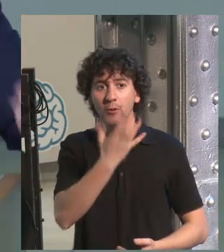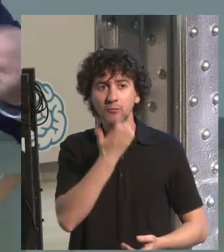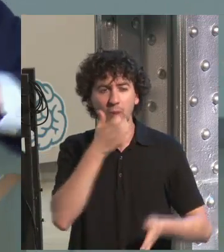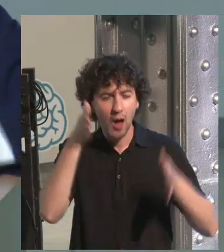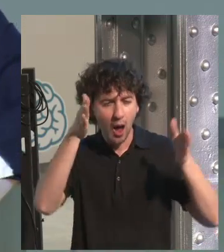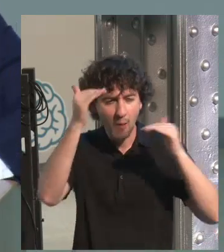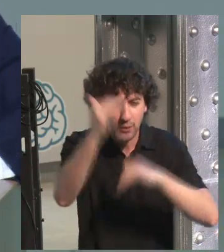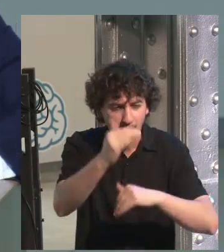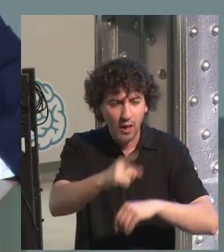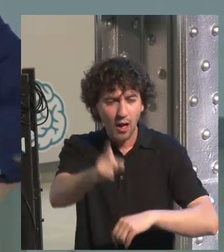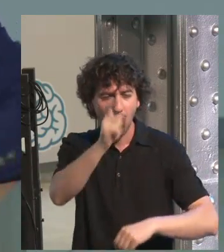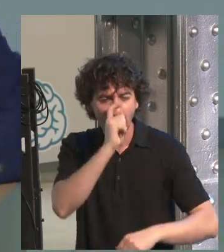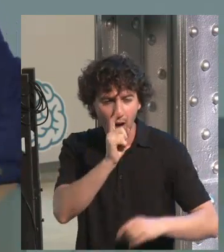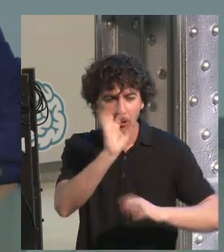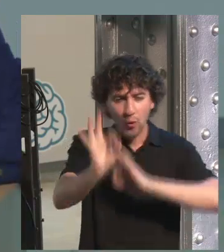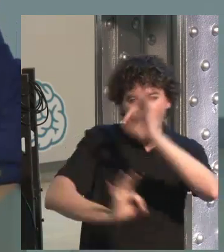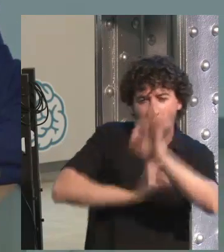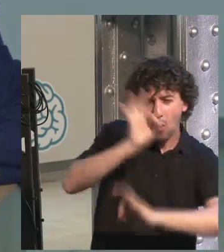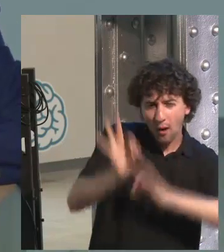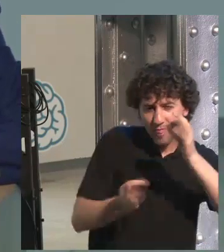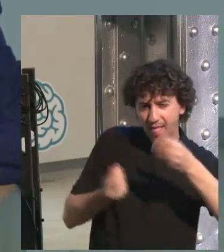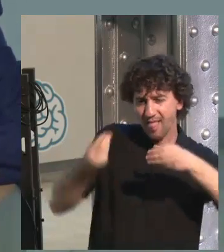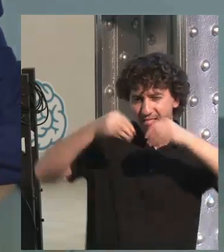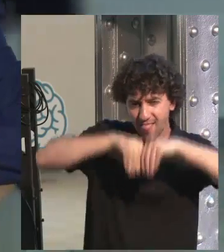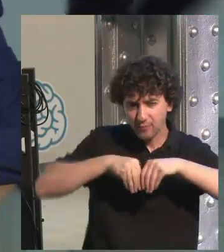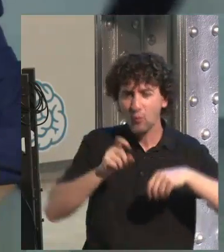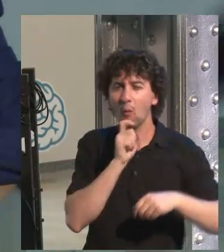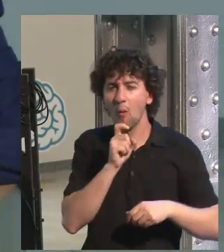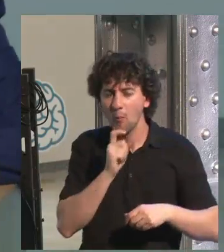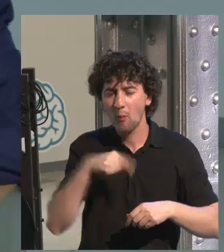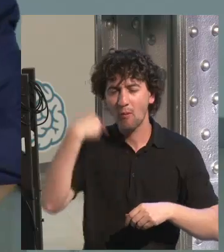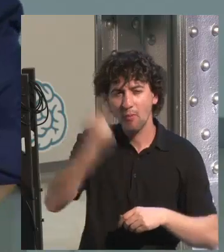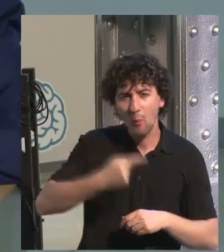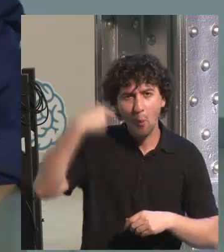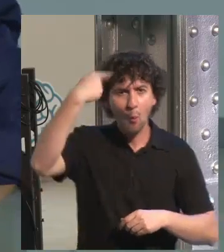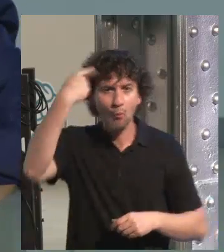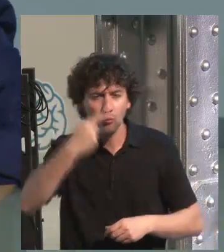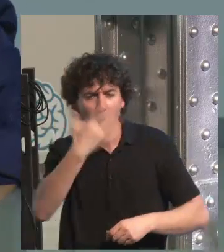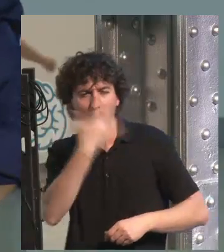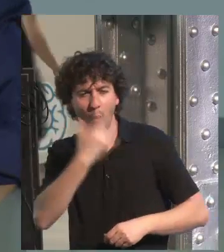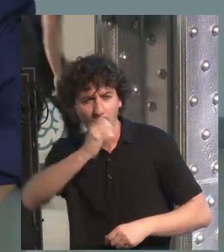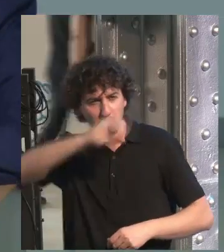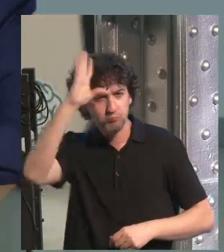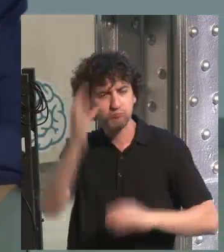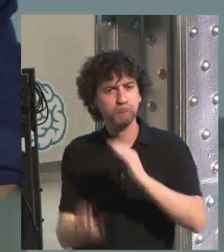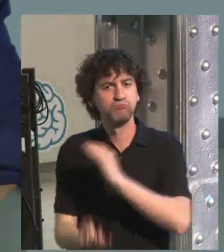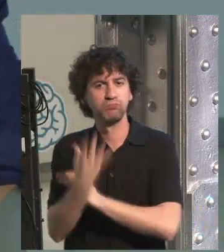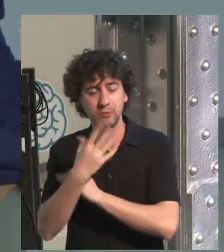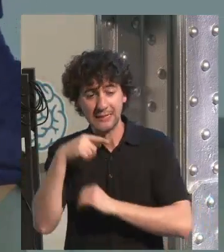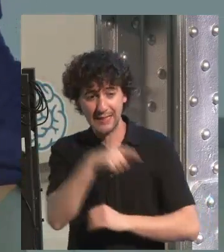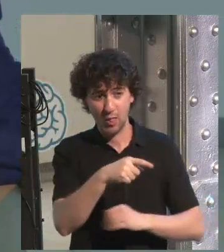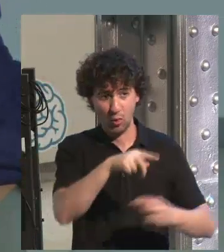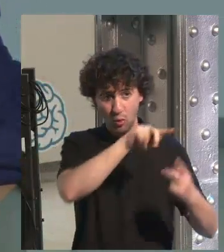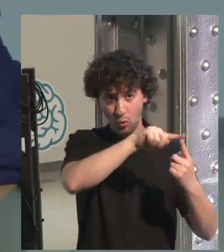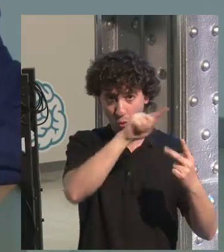vital if you want to teach. Then you pay attention, then you remember, and then